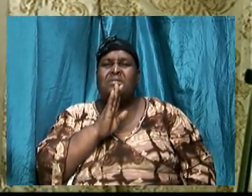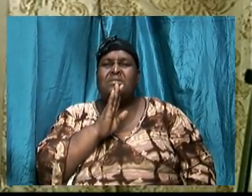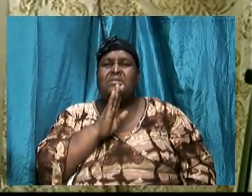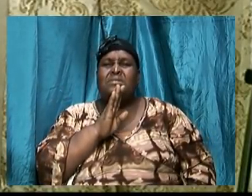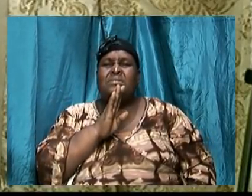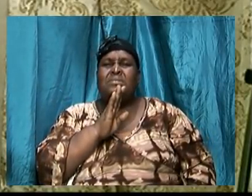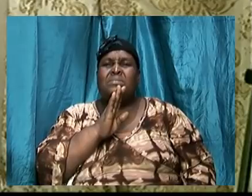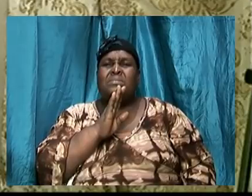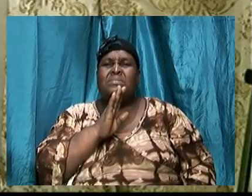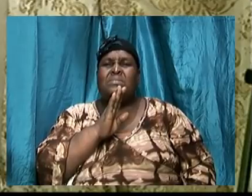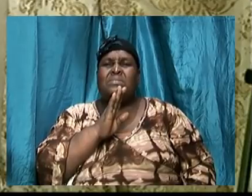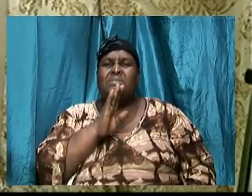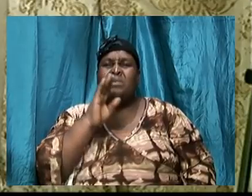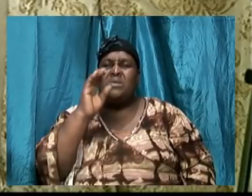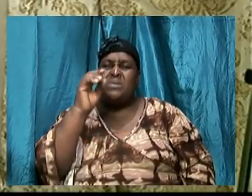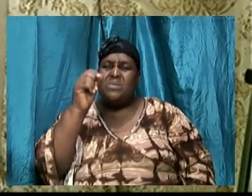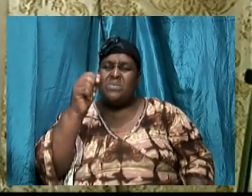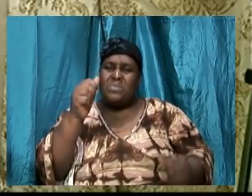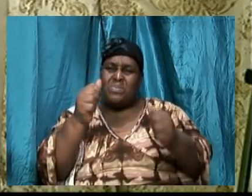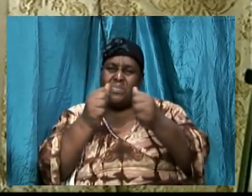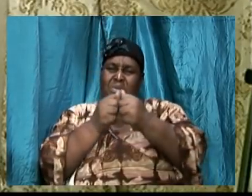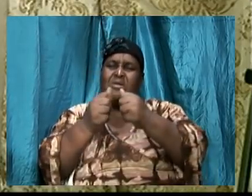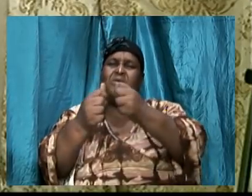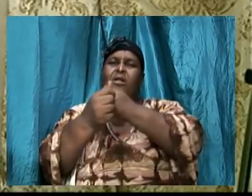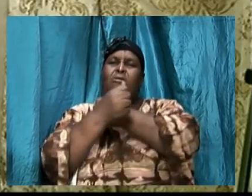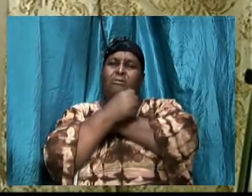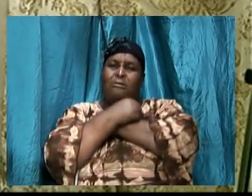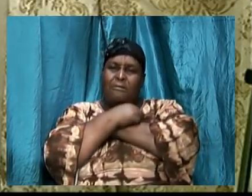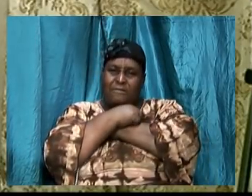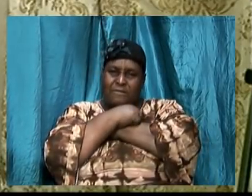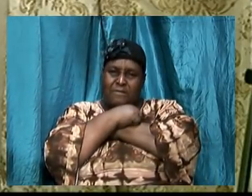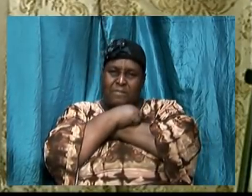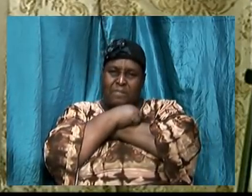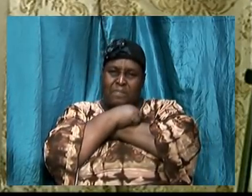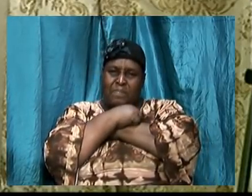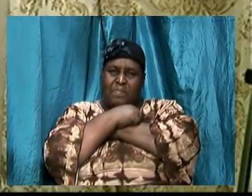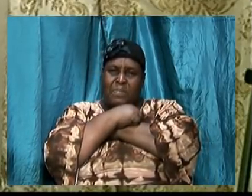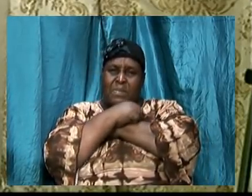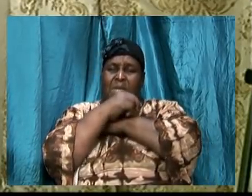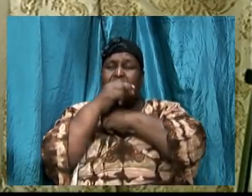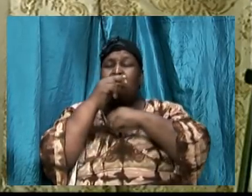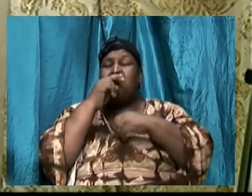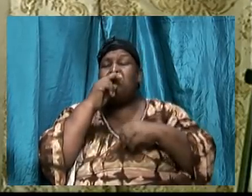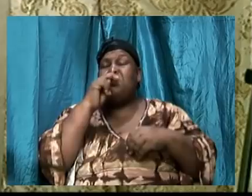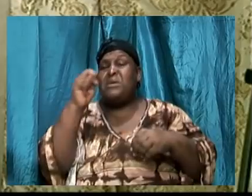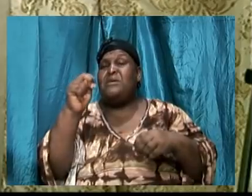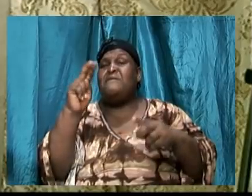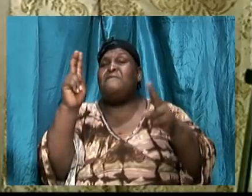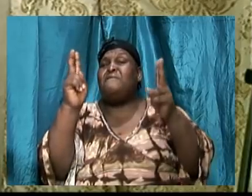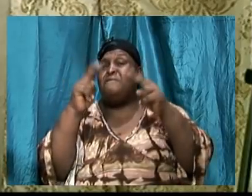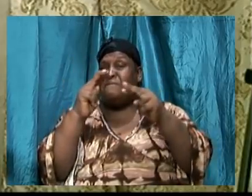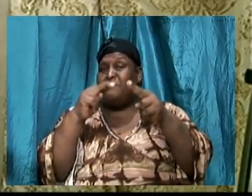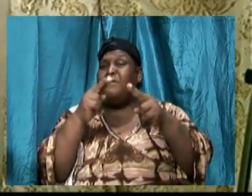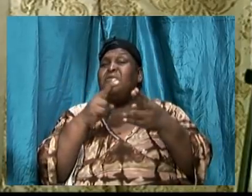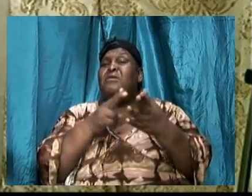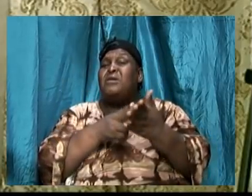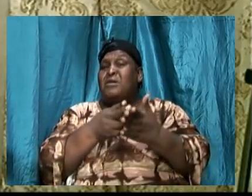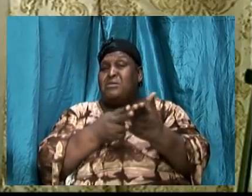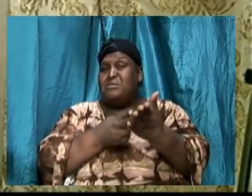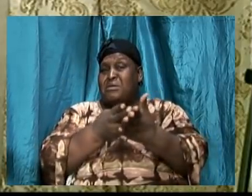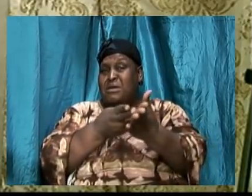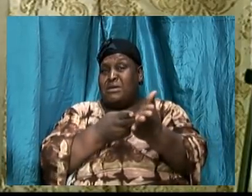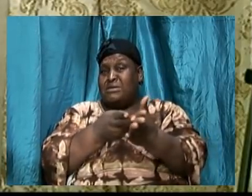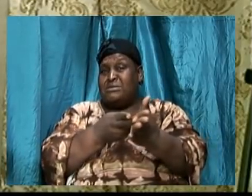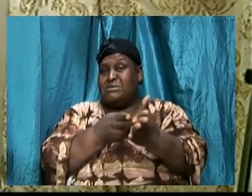scares me, and I am being very honest with all of us. I am scared at the rate